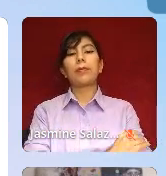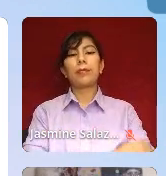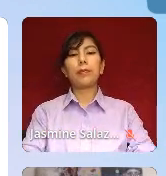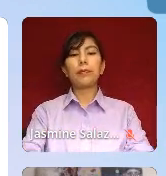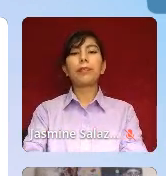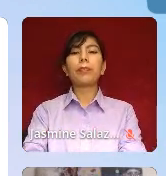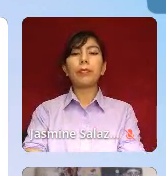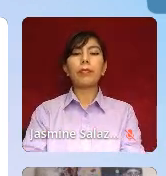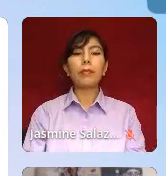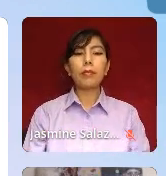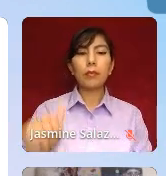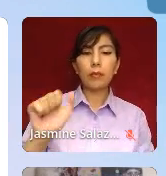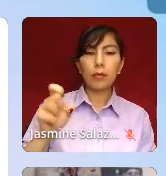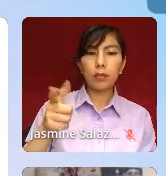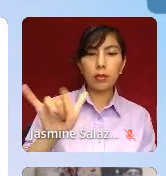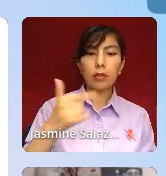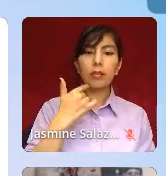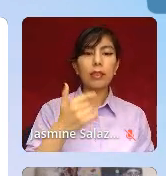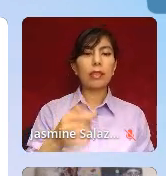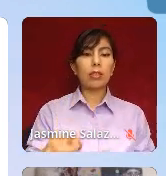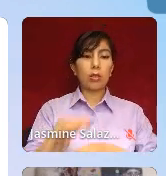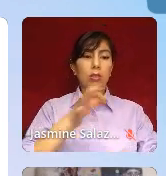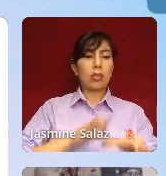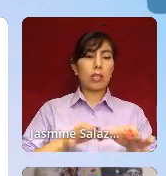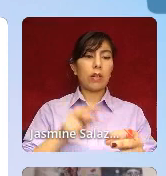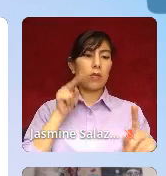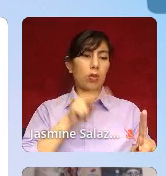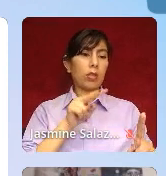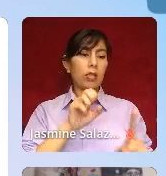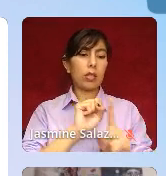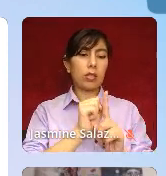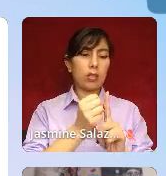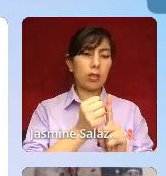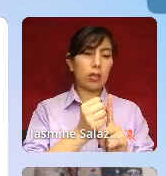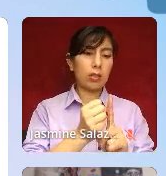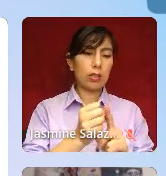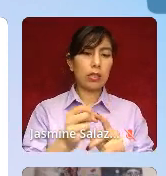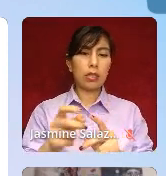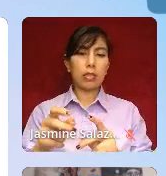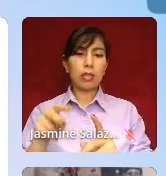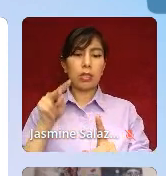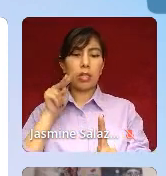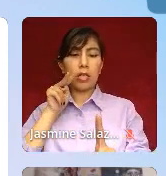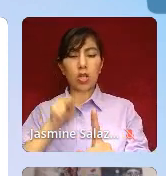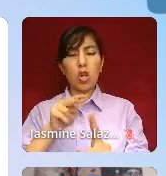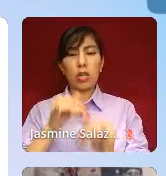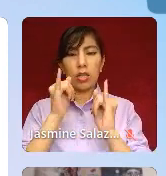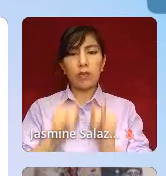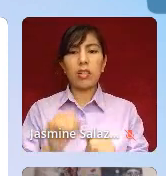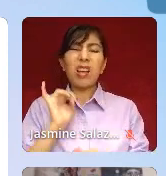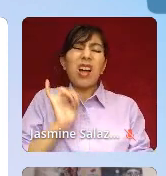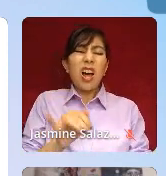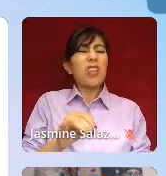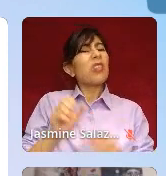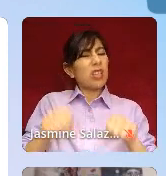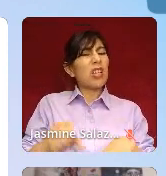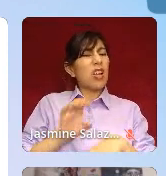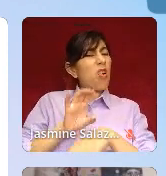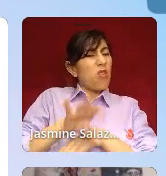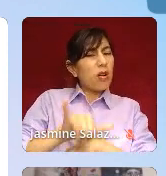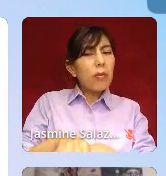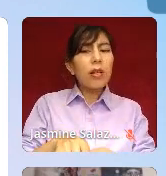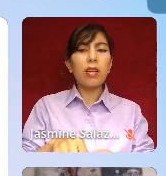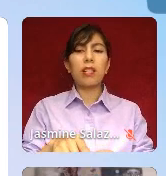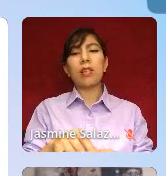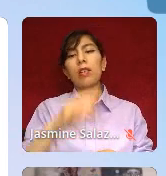feelings. Ashley says, instead of looking at the circumstance, people look at the individual and say, oh, you can get over it. Come on. Black people have been